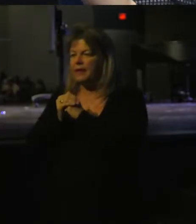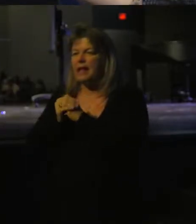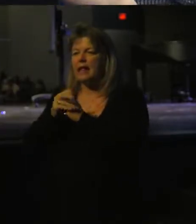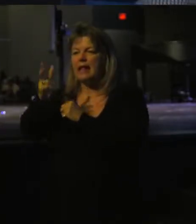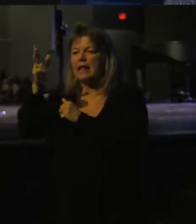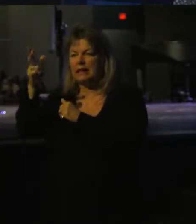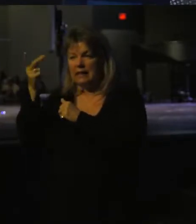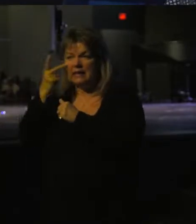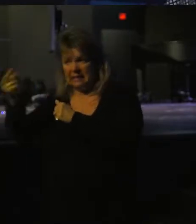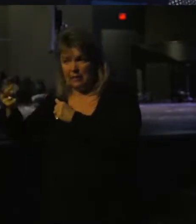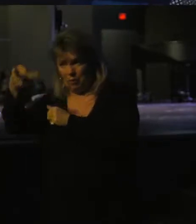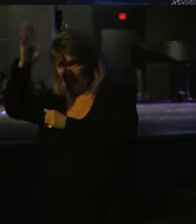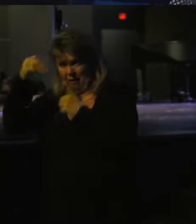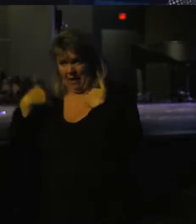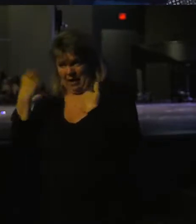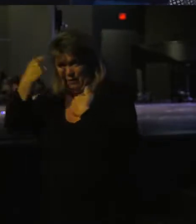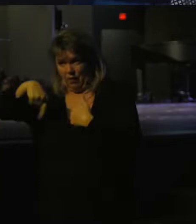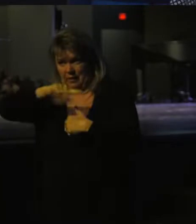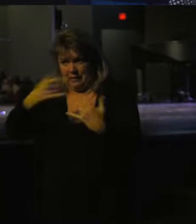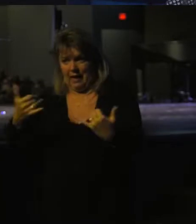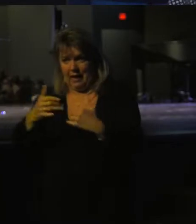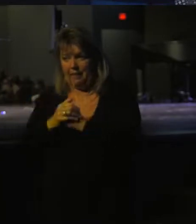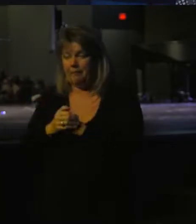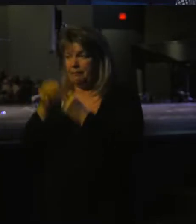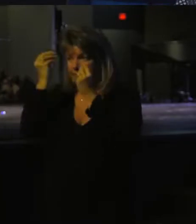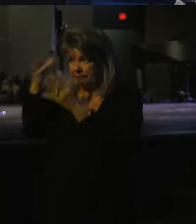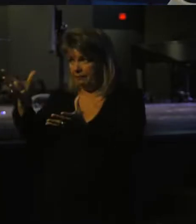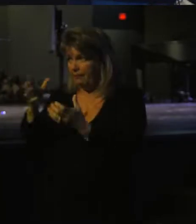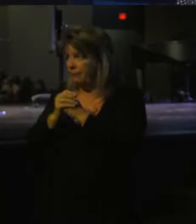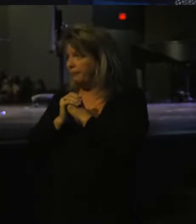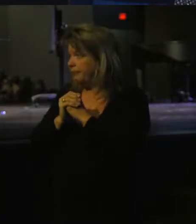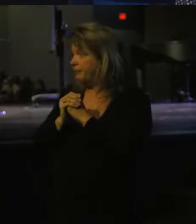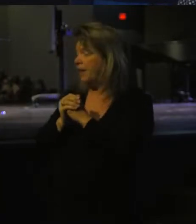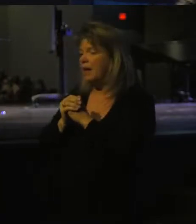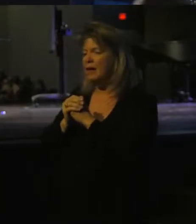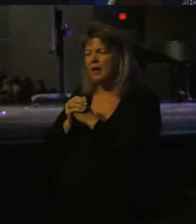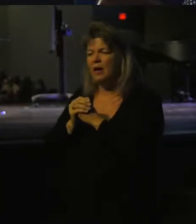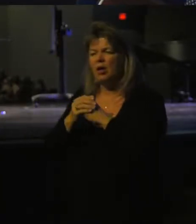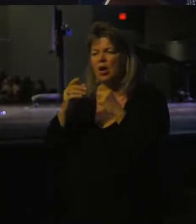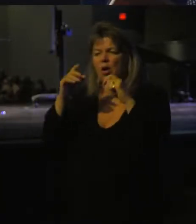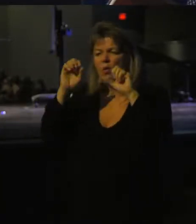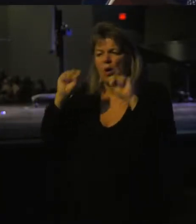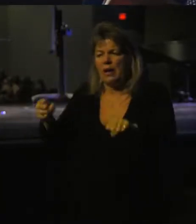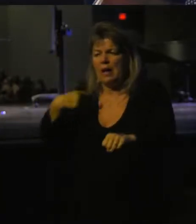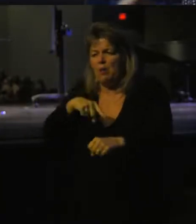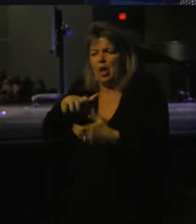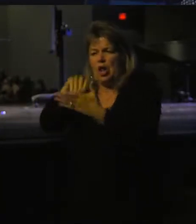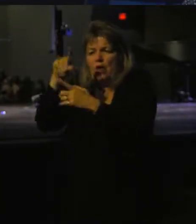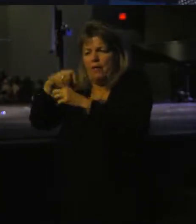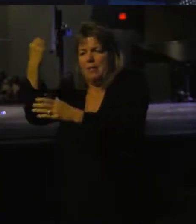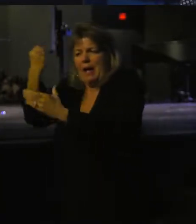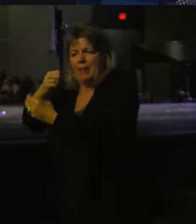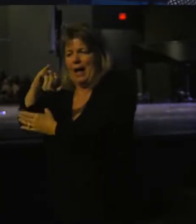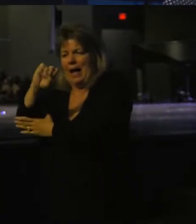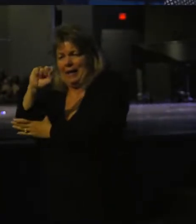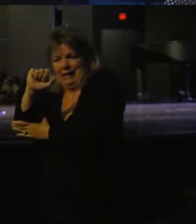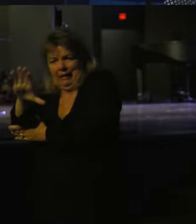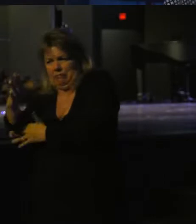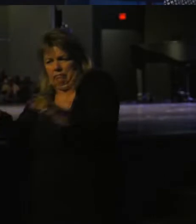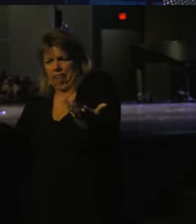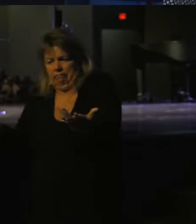let's see what God has for us? Because let me tell you, I want us to answer the question, what can we learn from Abraham and Isaac?